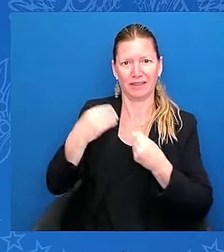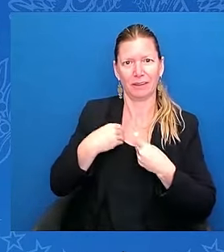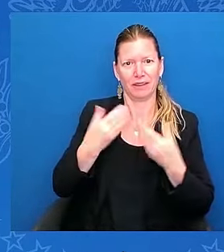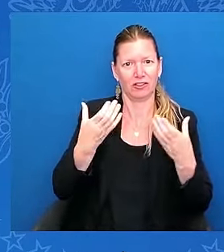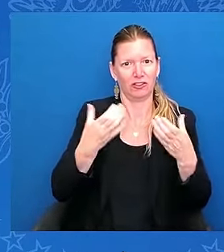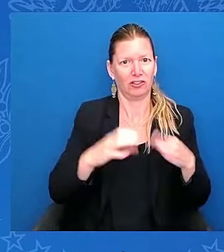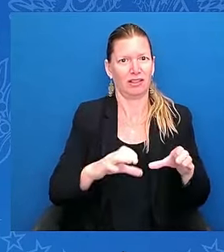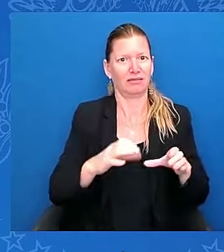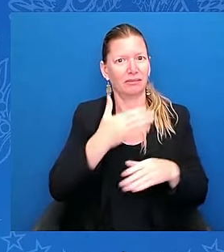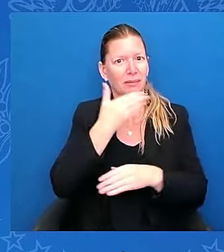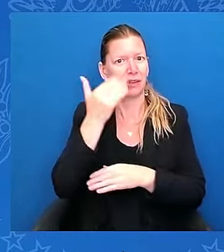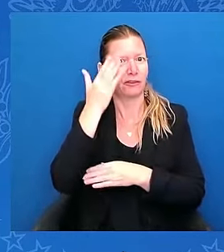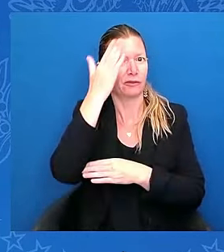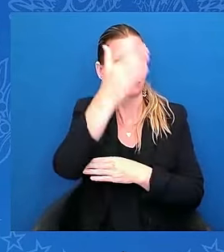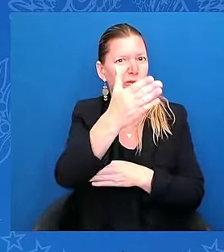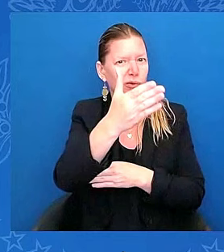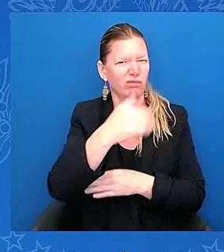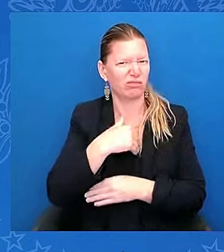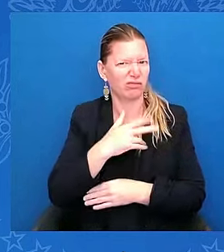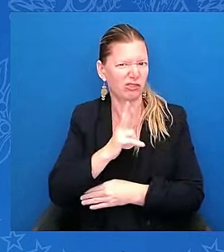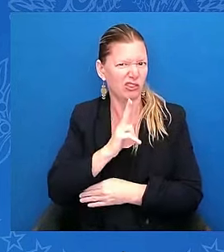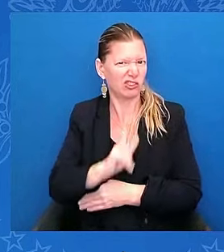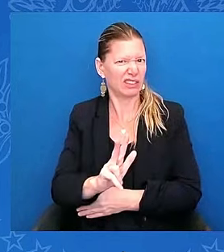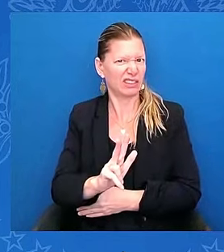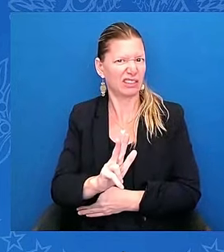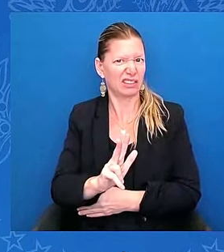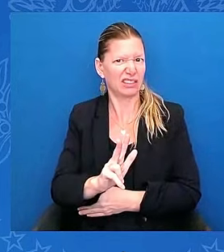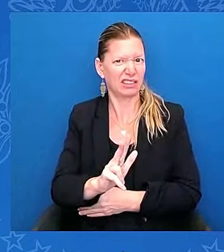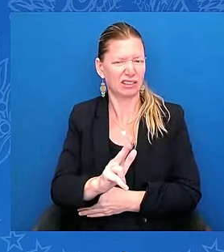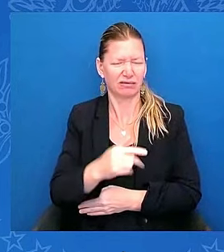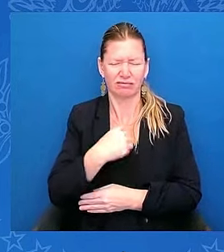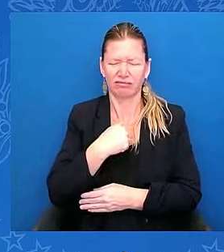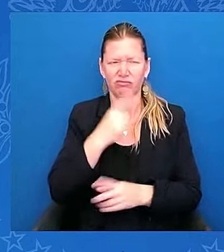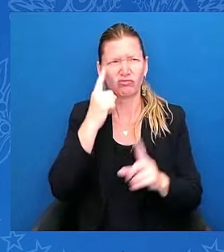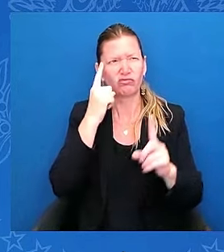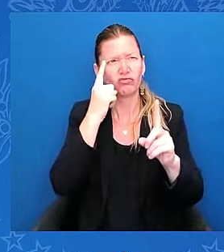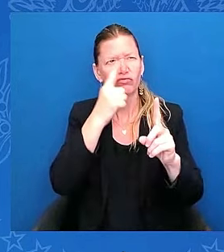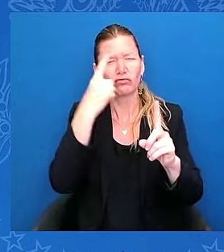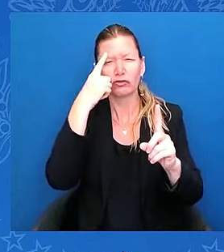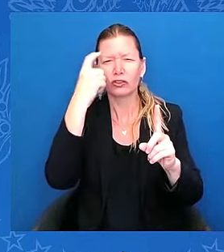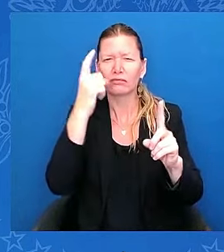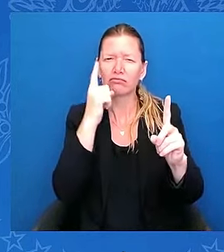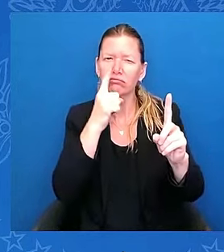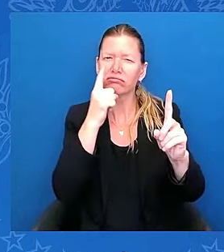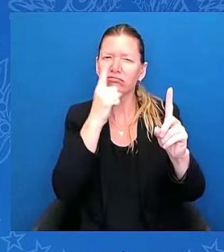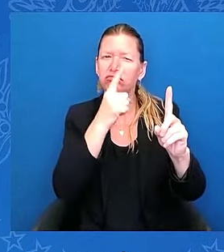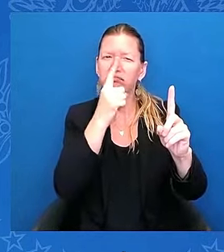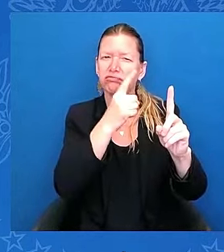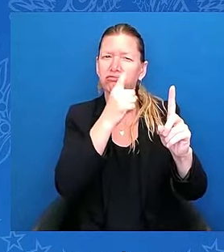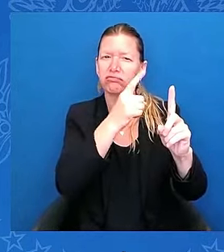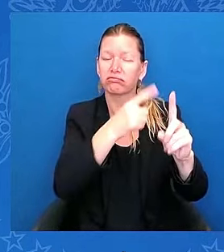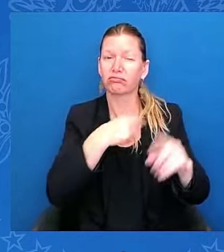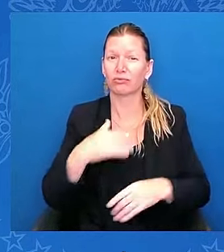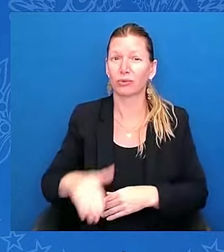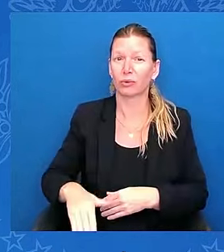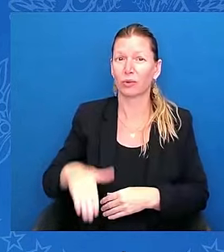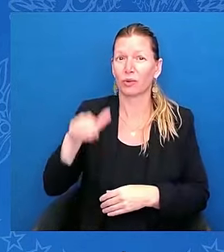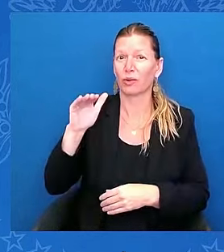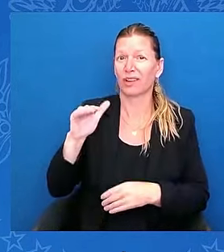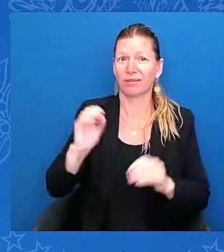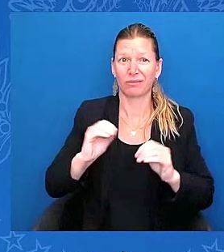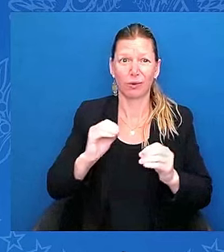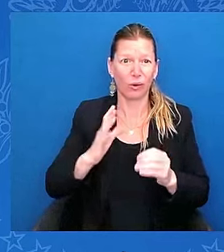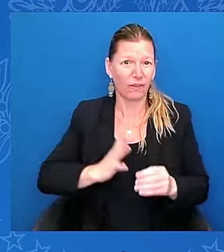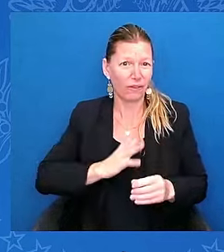I am a dreamer. Growing up undocumented was not easy. Like thousands of other immigrants,